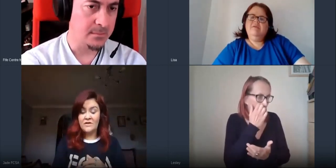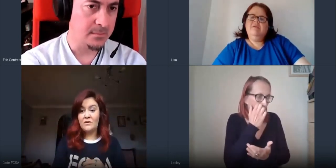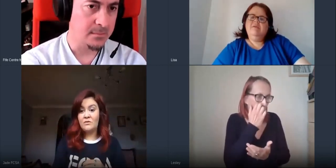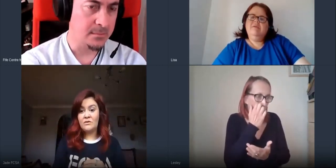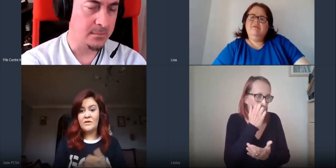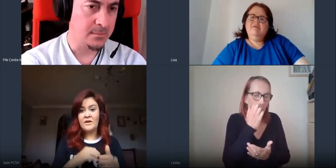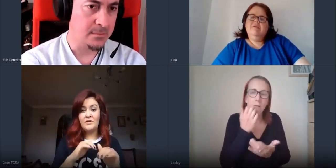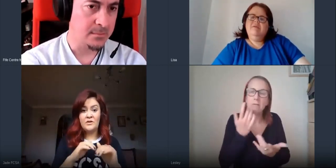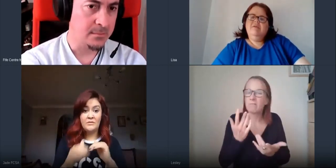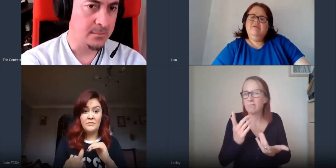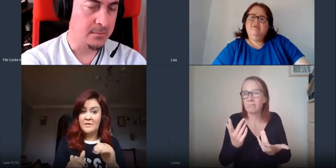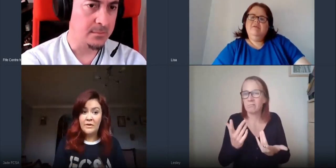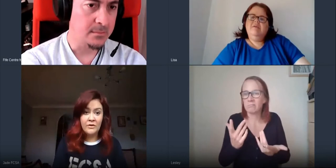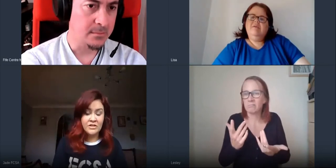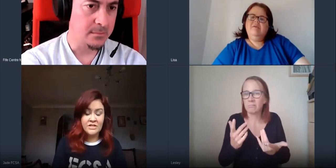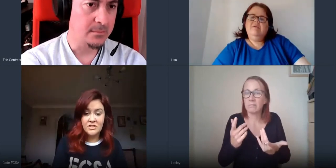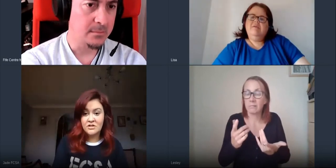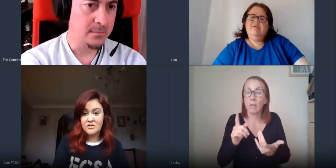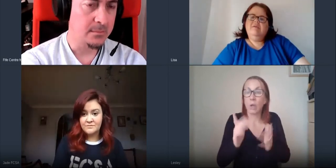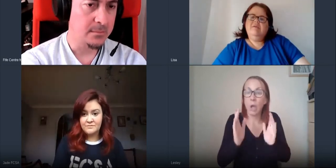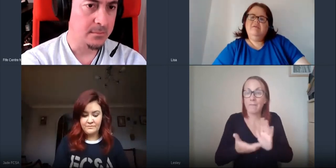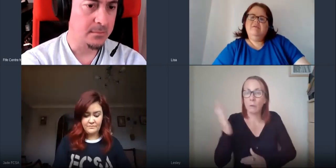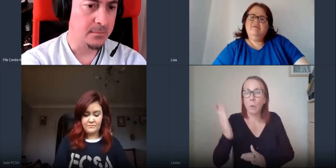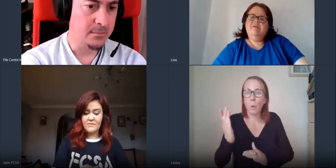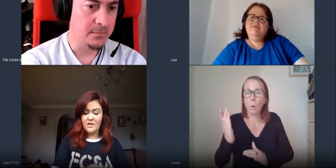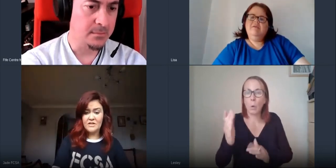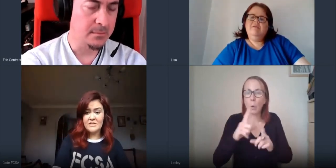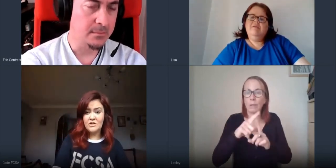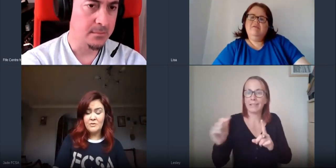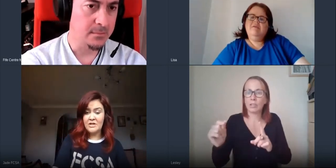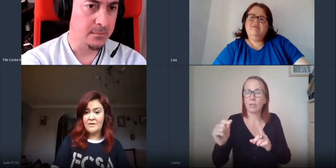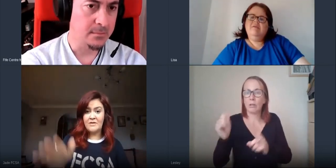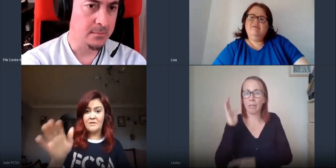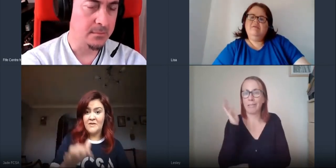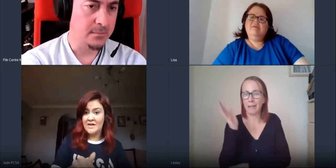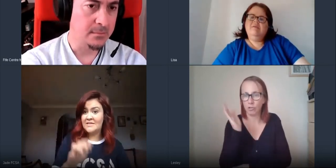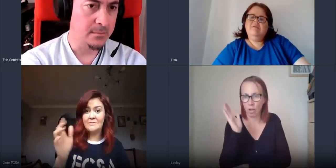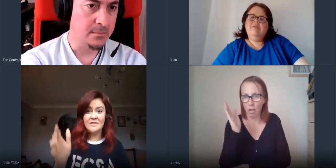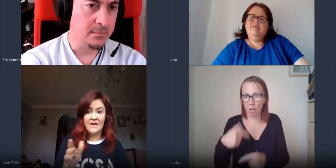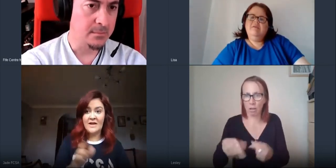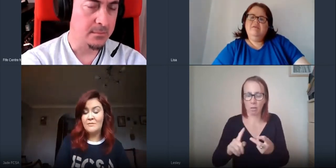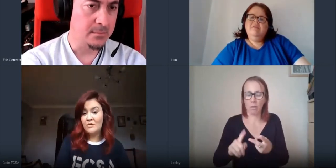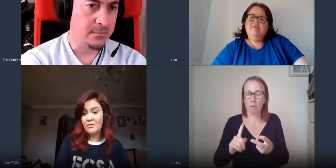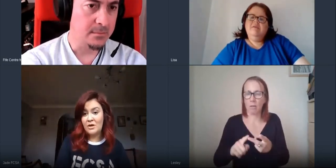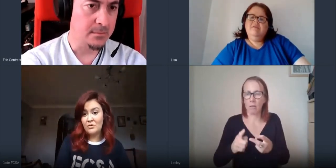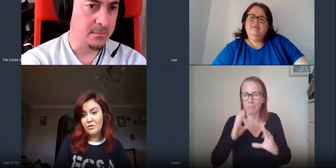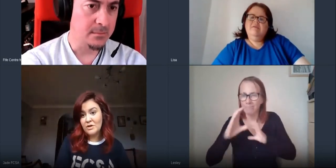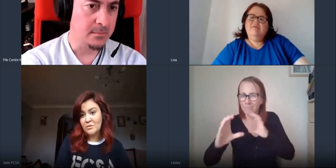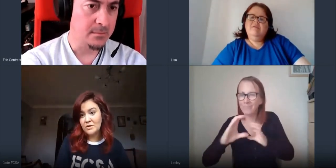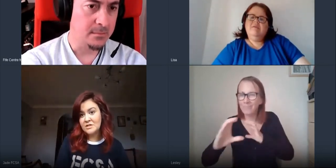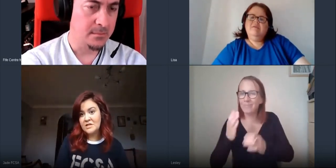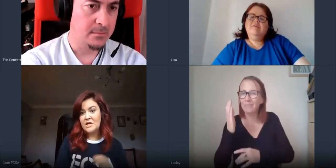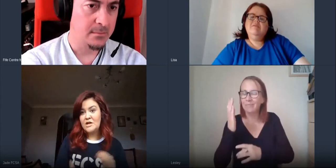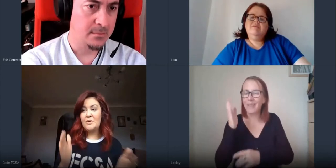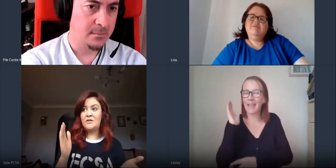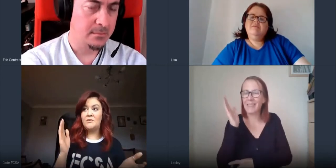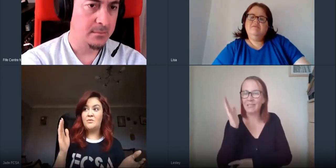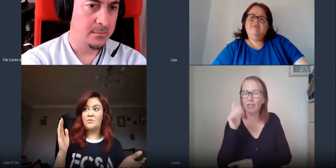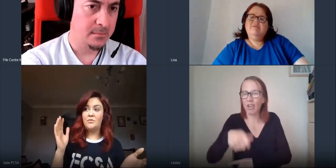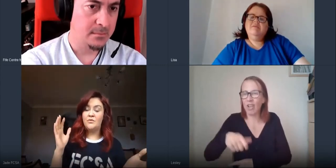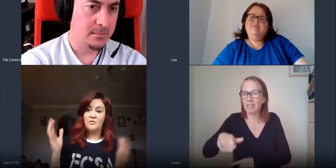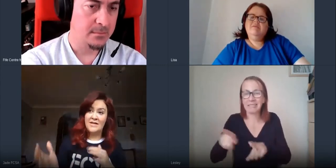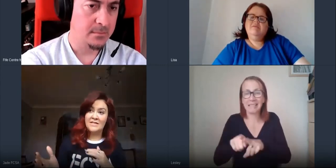everything going on there you can email your teachers you can still communicate with them via teams via email the way you normally would but